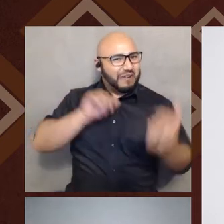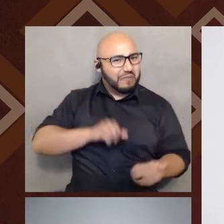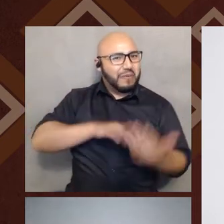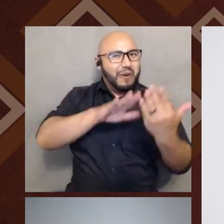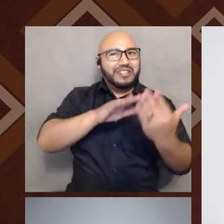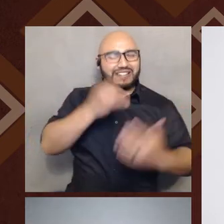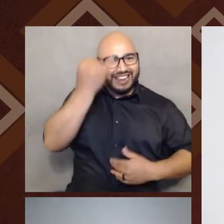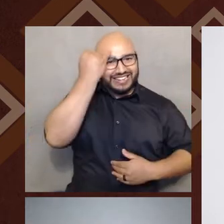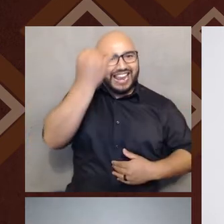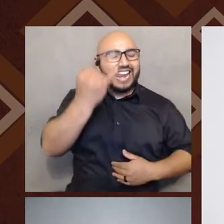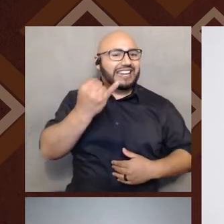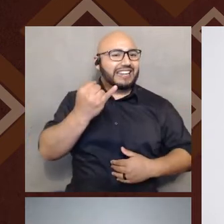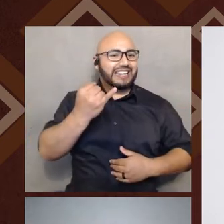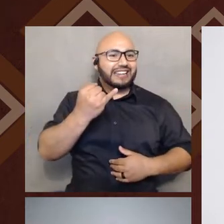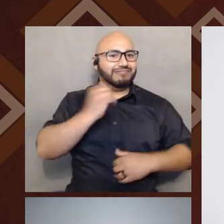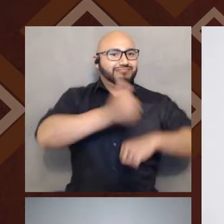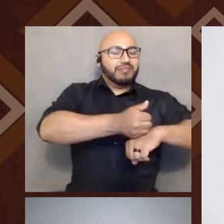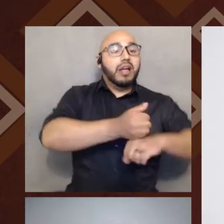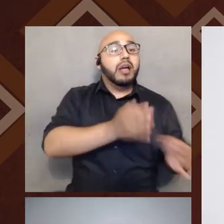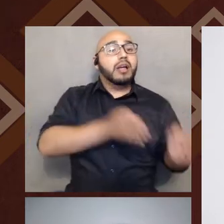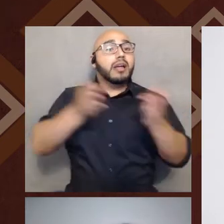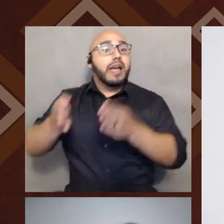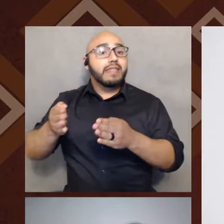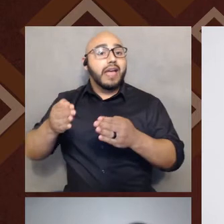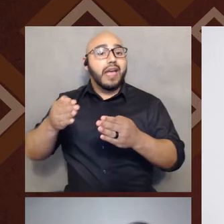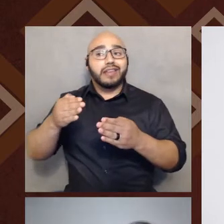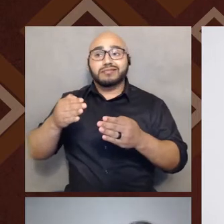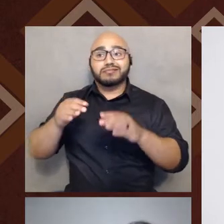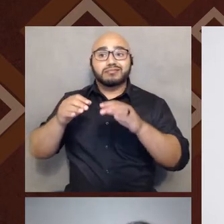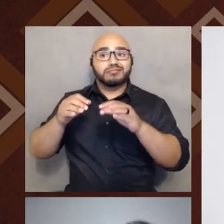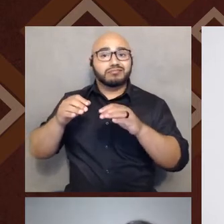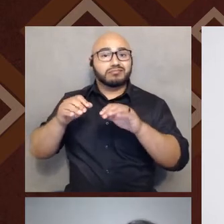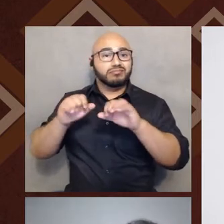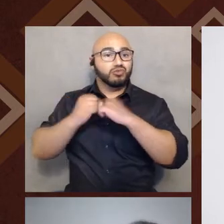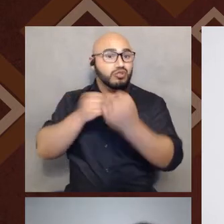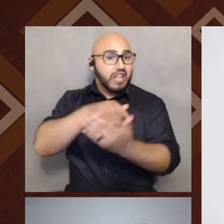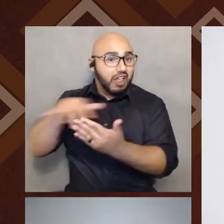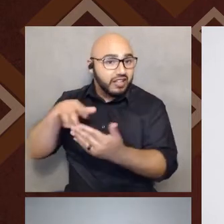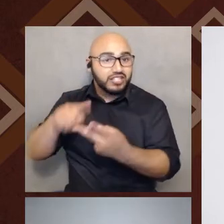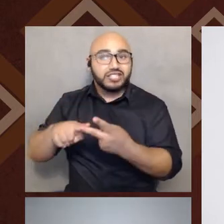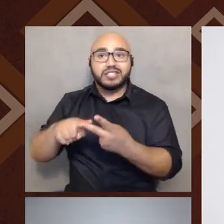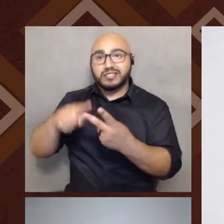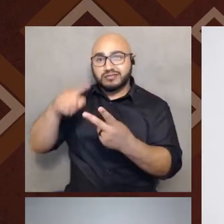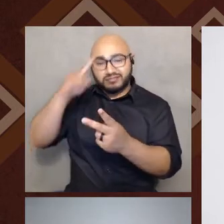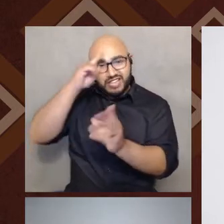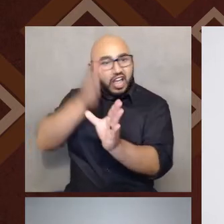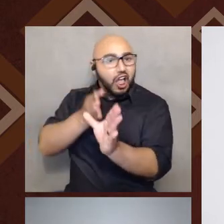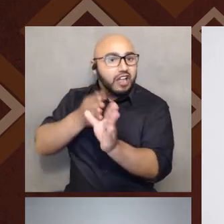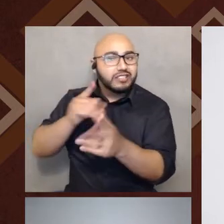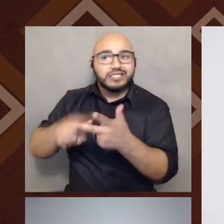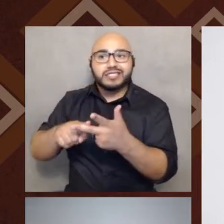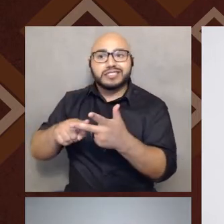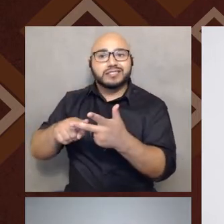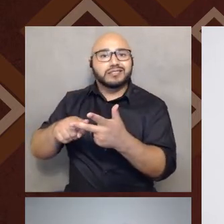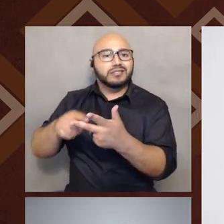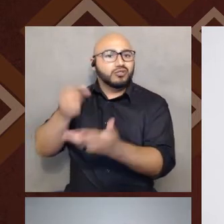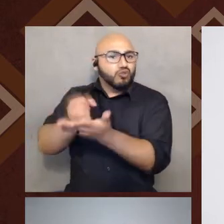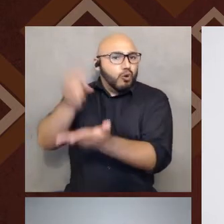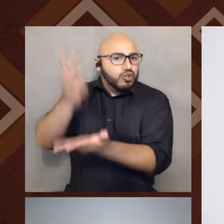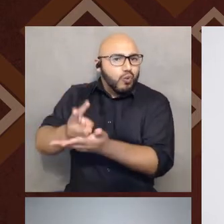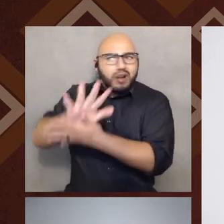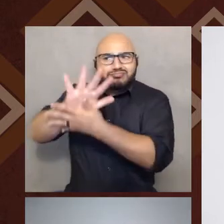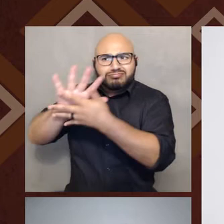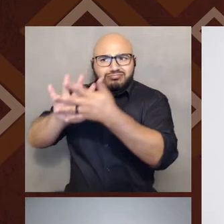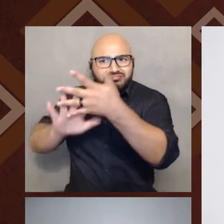sociology and then art and expression, social work, psychology. All these fields have had something to say